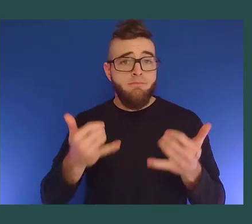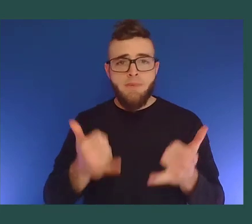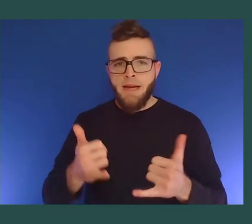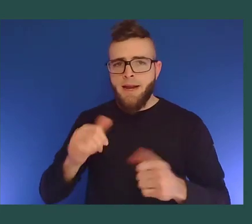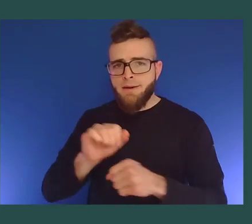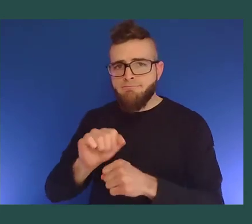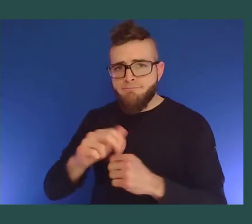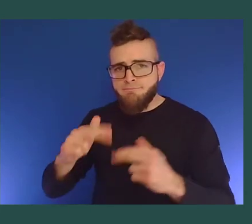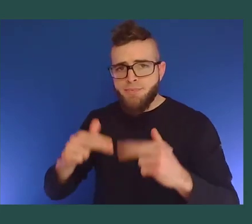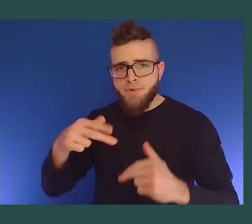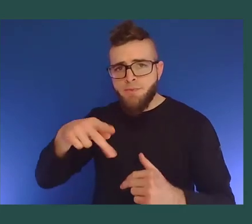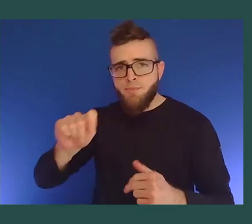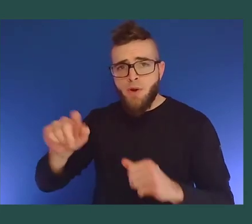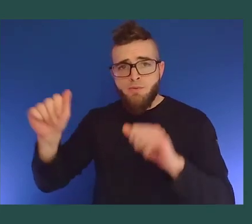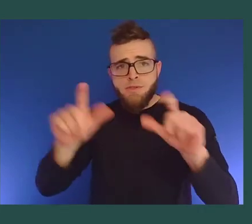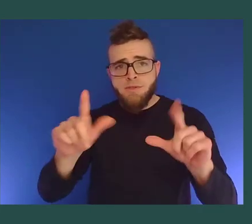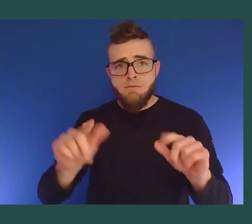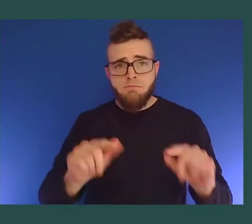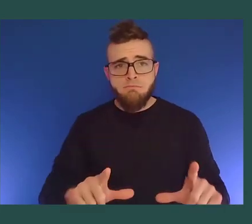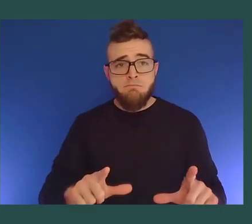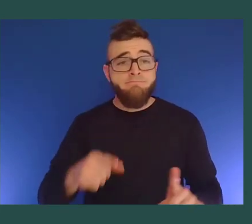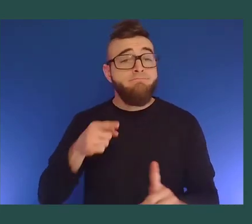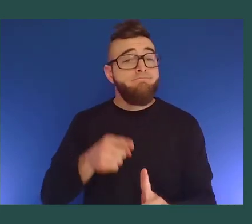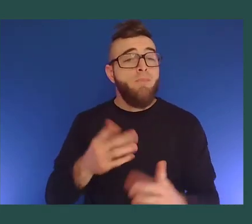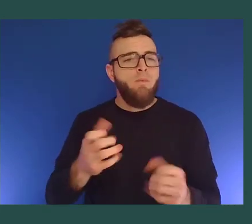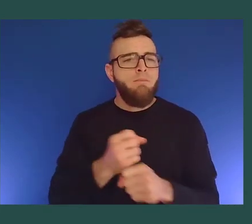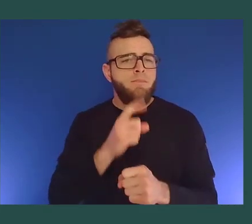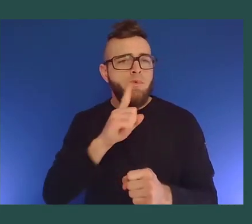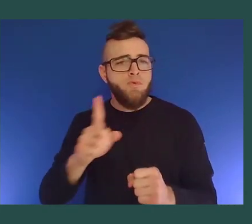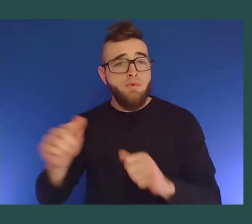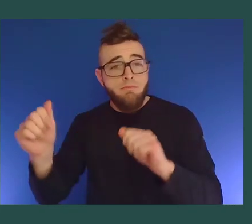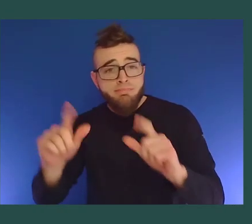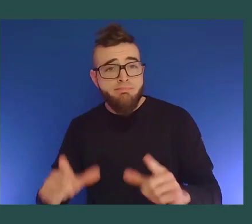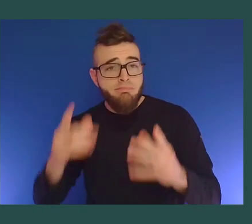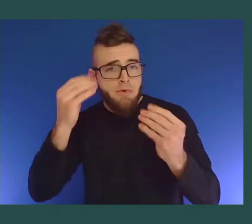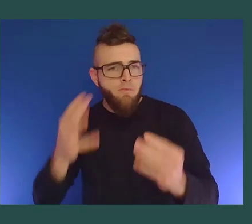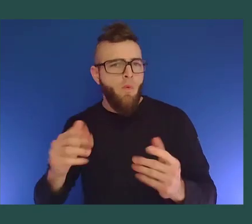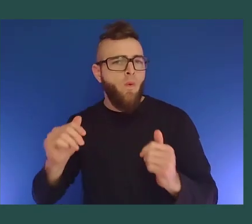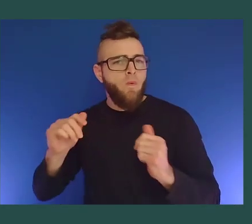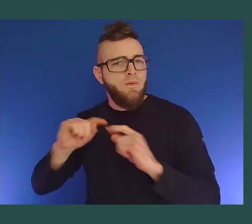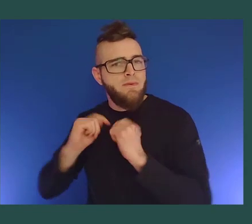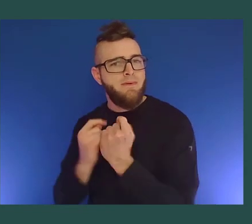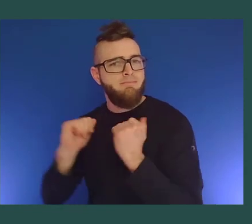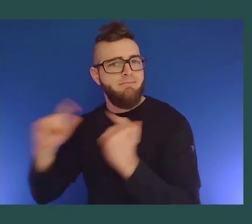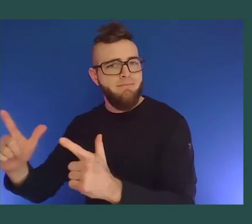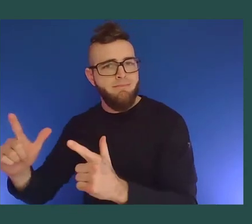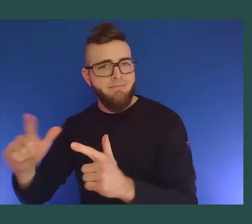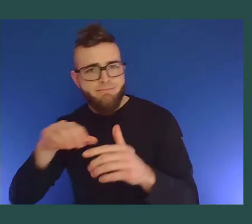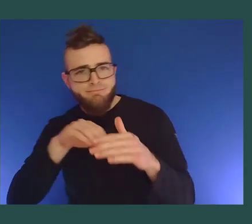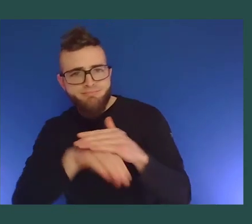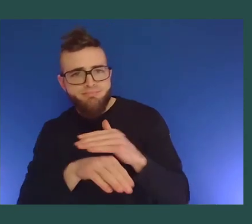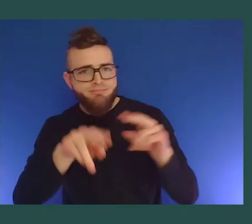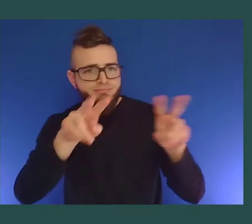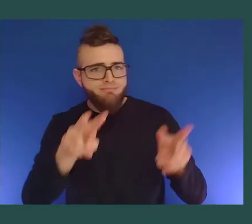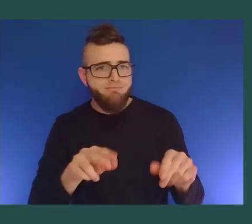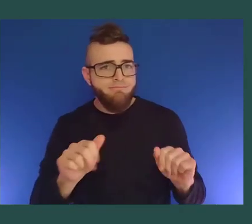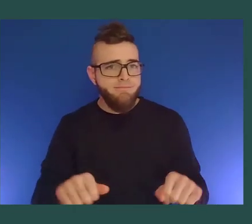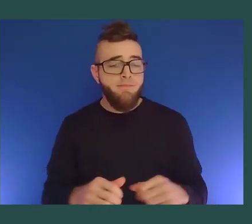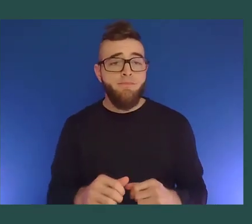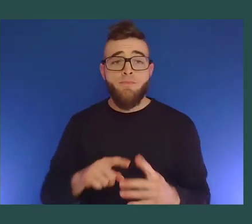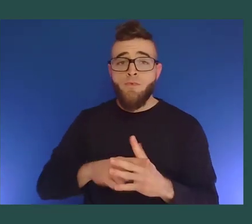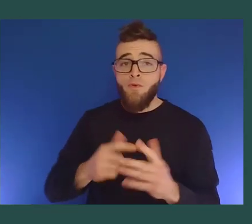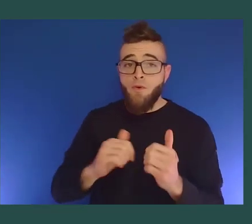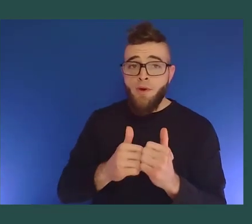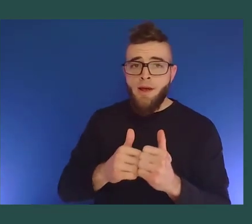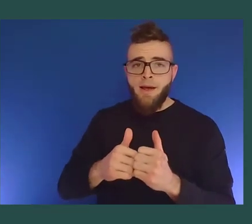He wants to ensure that the PowerPoint deck is accessible to everyone on his team. He starts by choosing one of the included accessible templates,